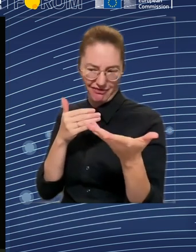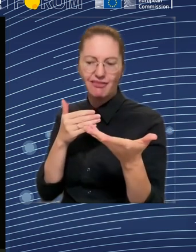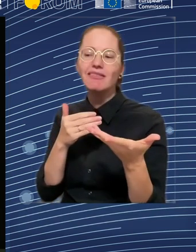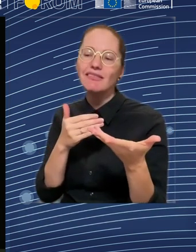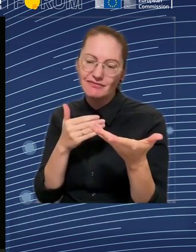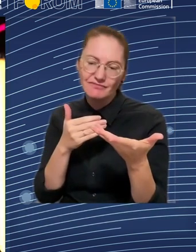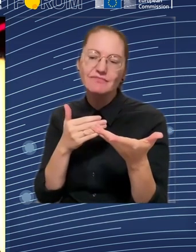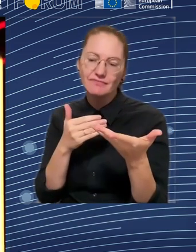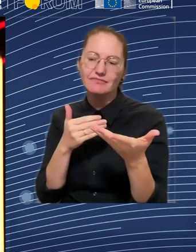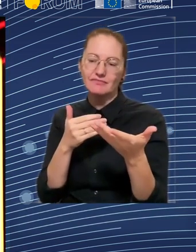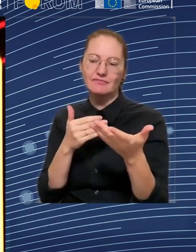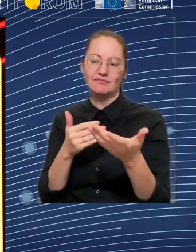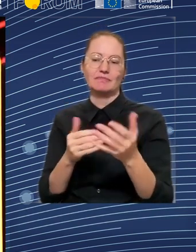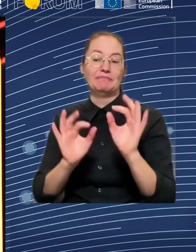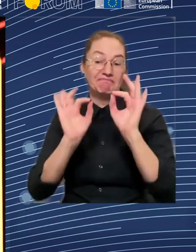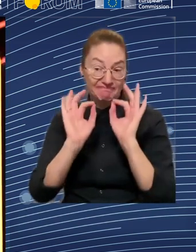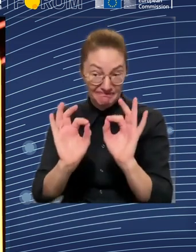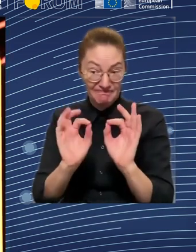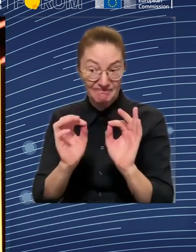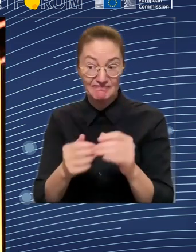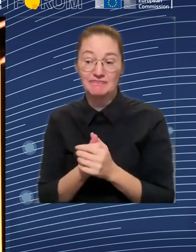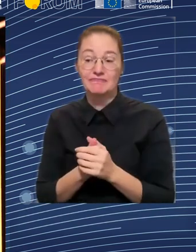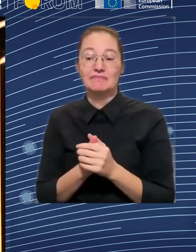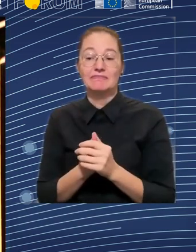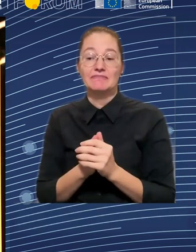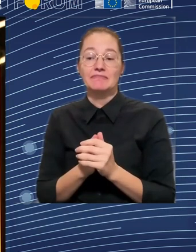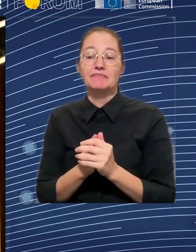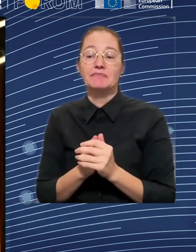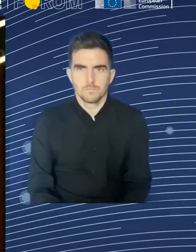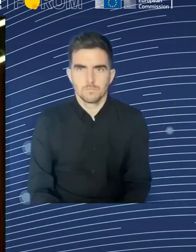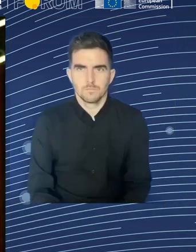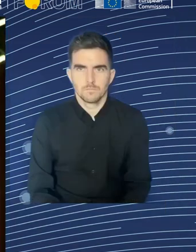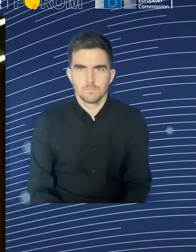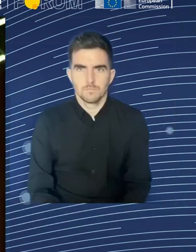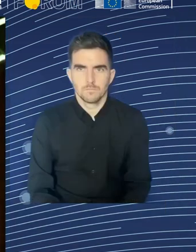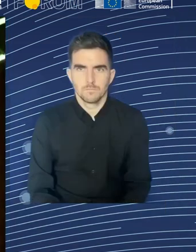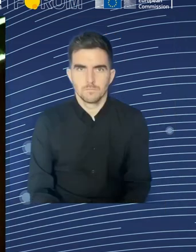social policies contribute to addressing the challenges of climate change?